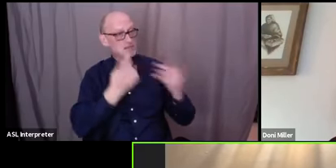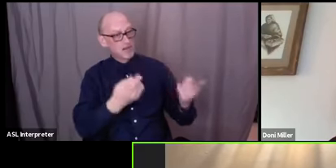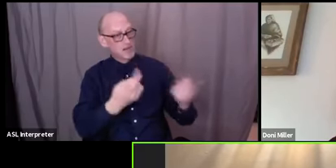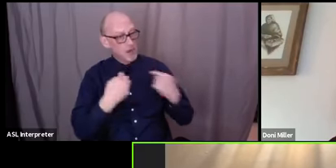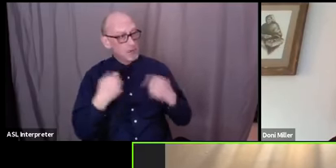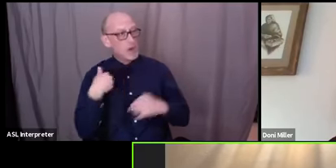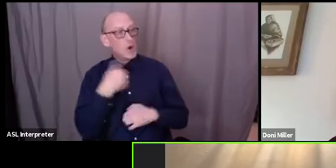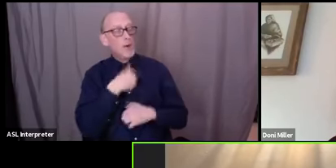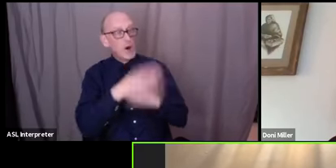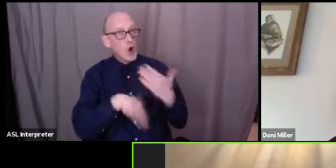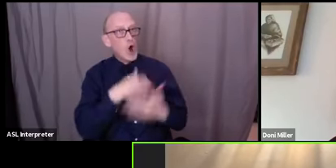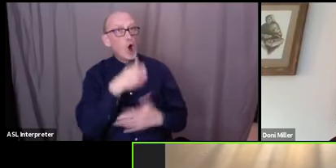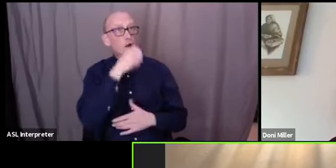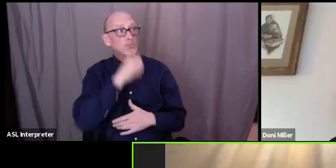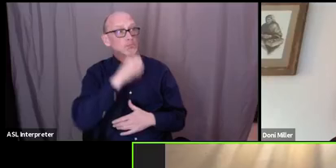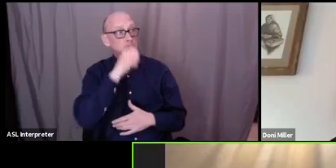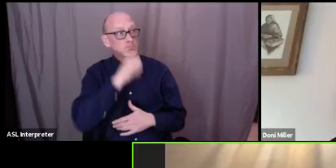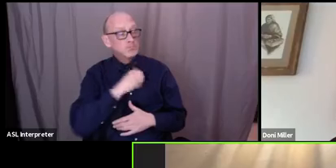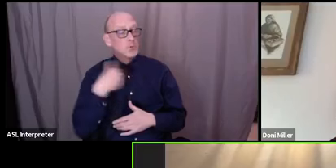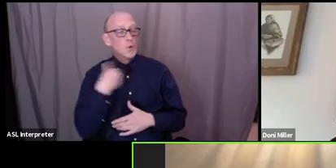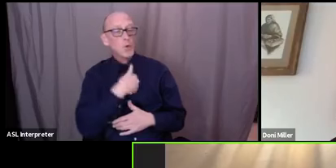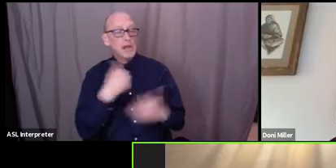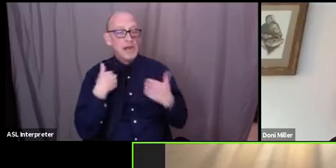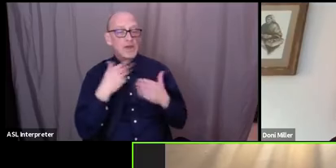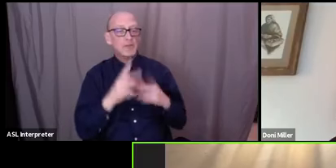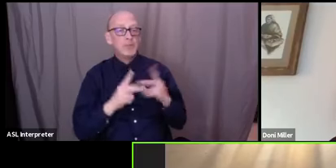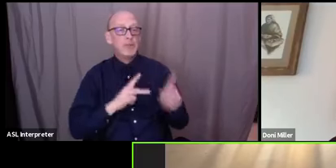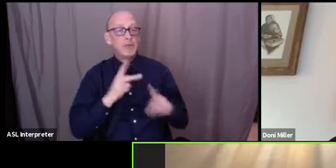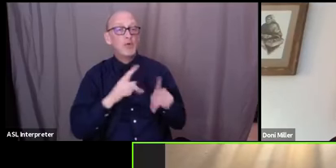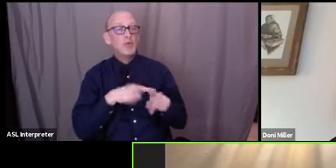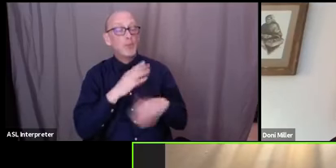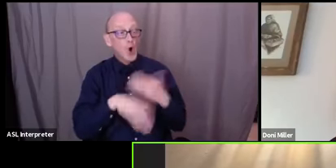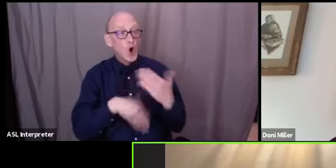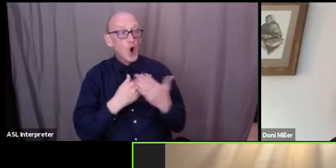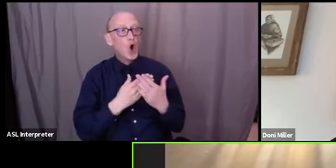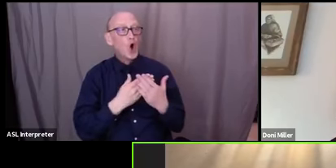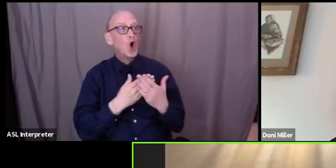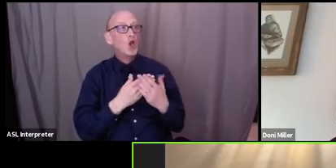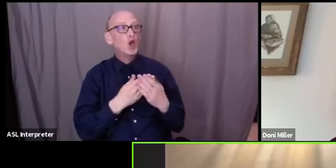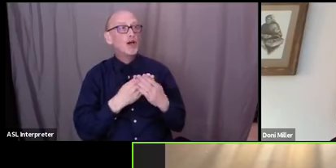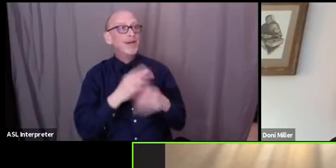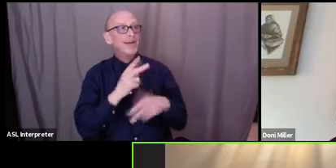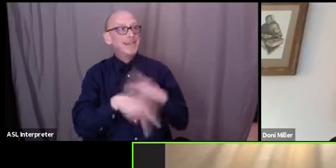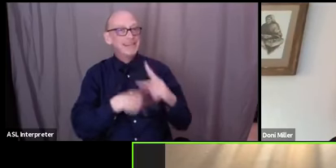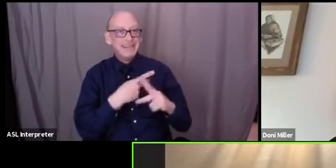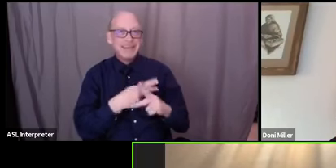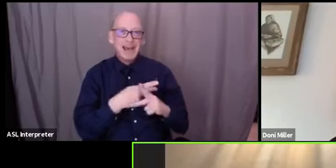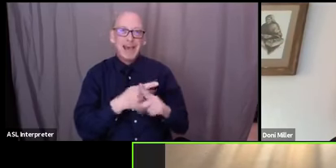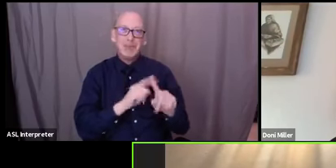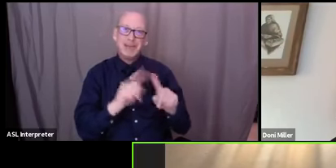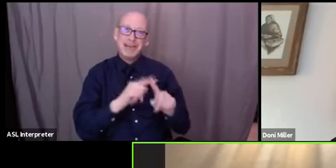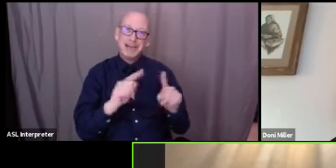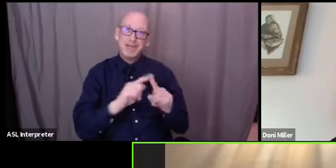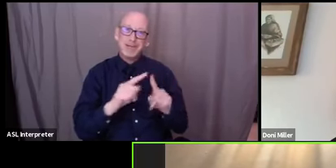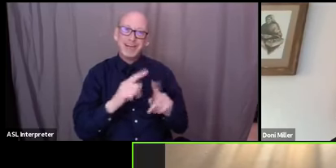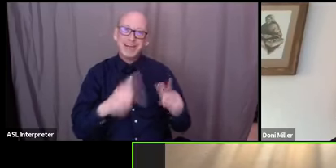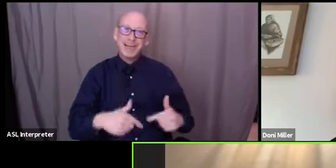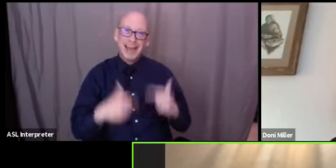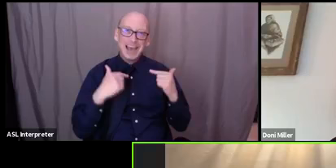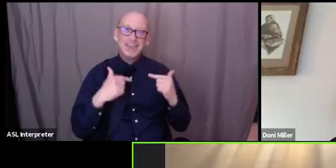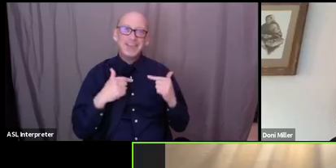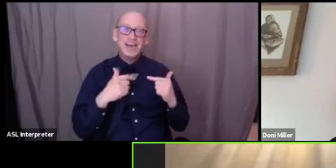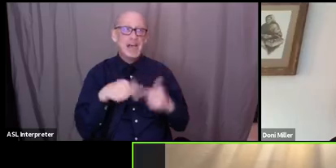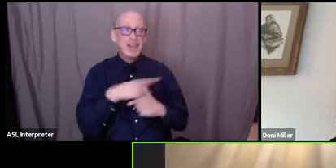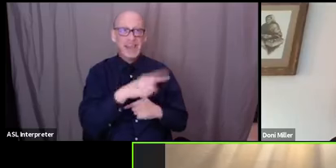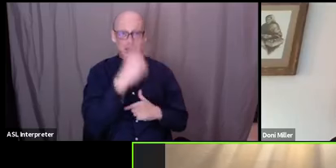going through something we have people from all walks of life that would never thought they would never need any sort of assistance but it's